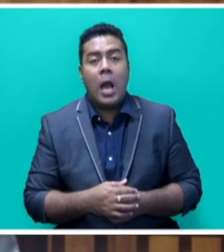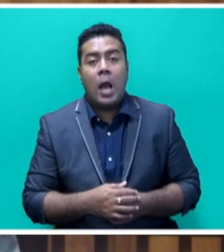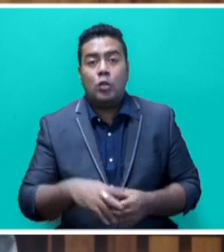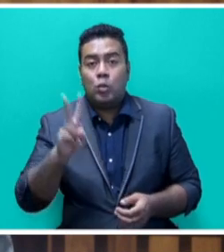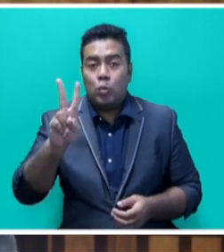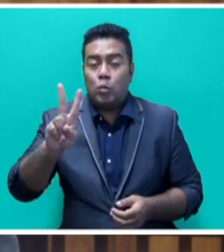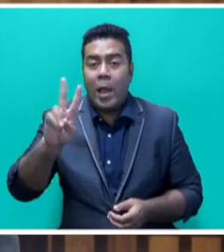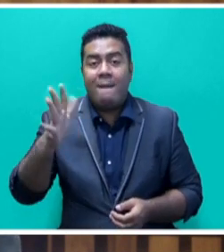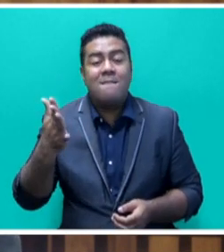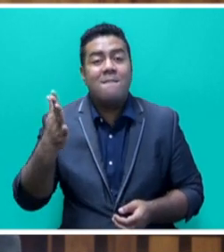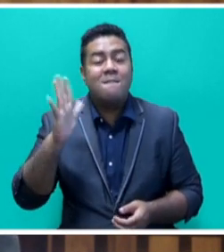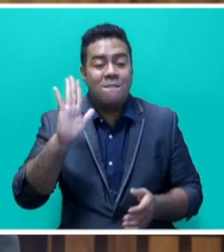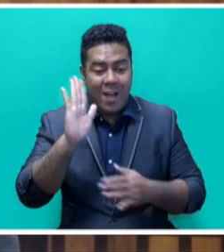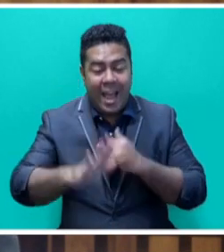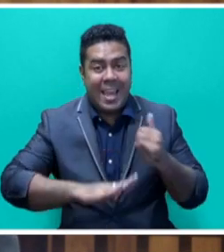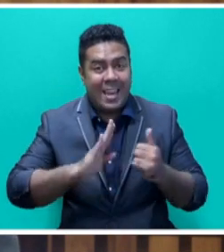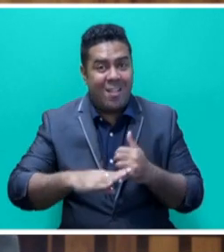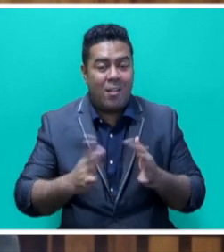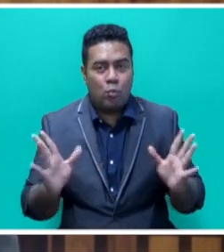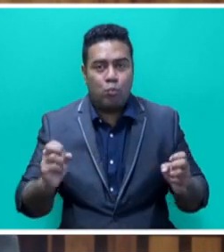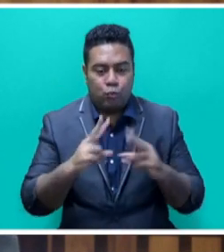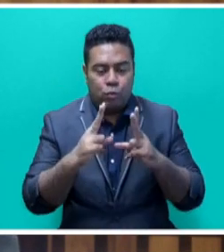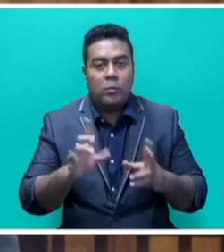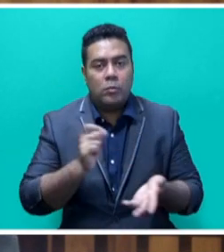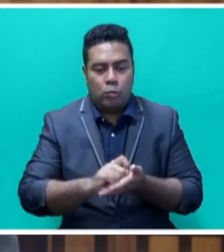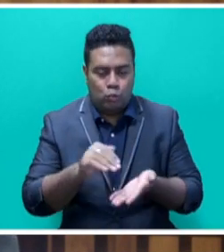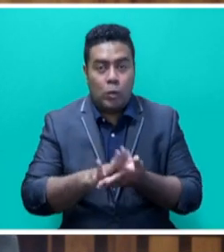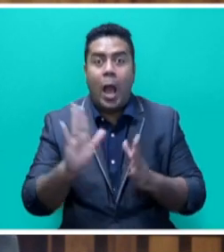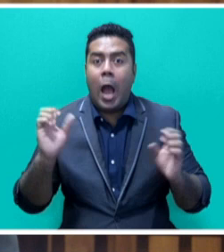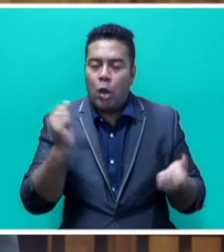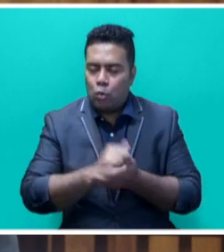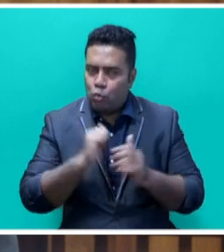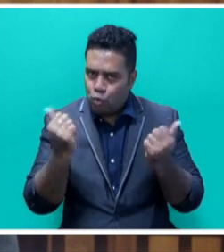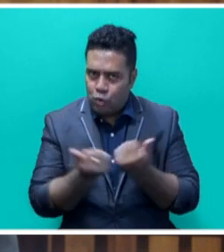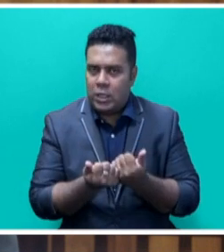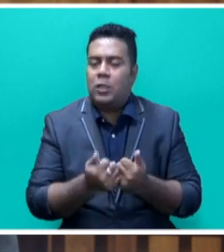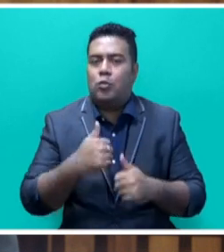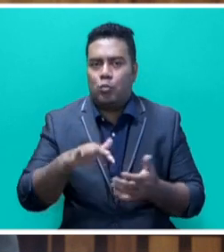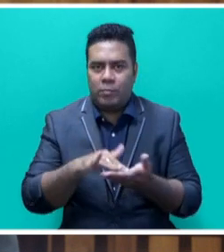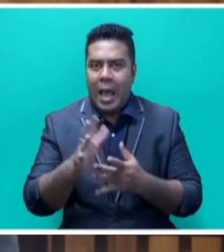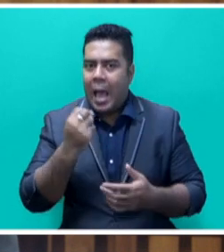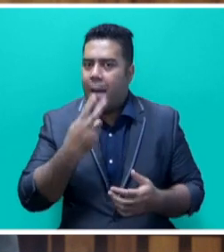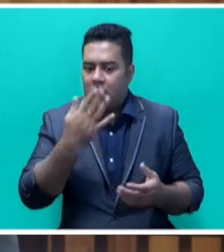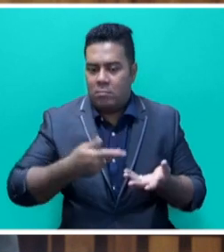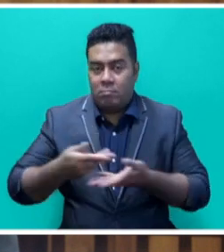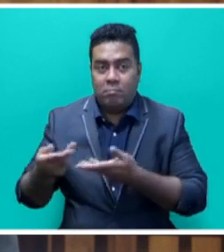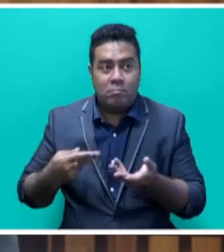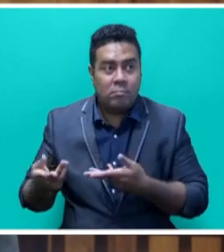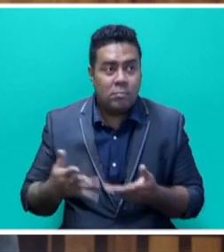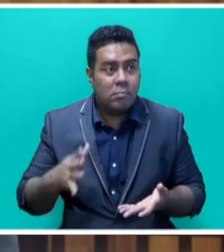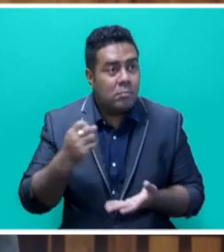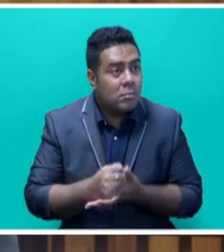A. Finalise the Paris rulebook at COP26. This means agreeing to outstanding matters related to carbon markets, common time